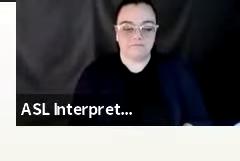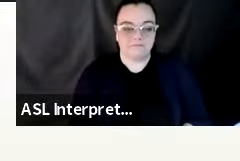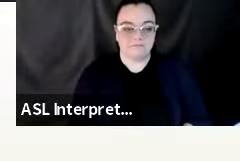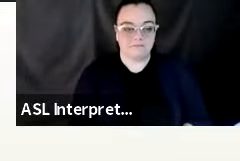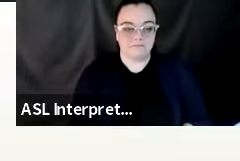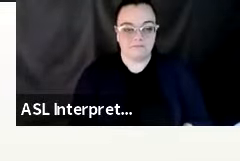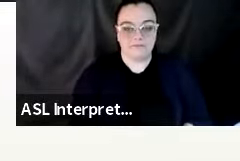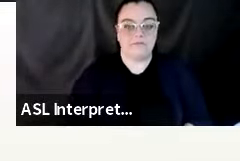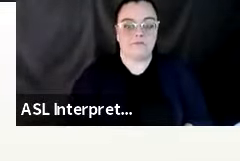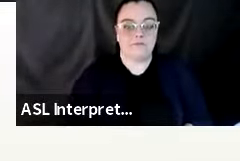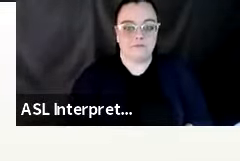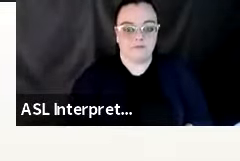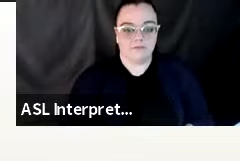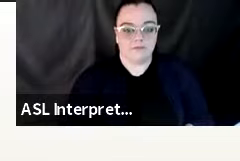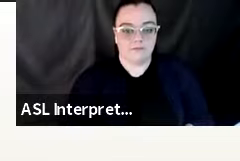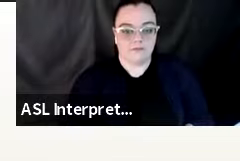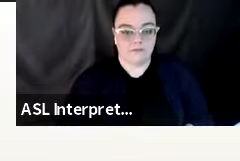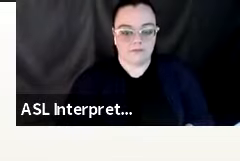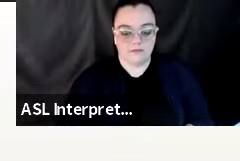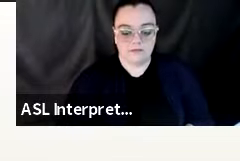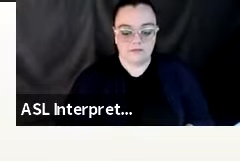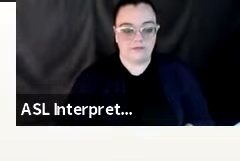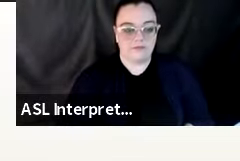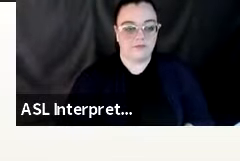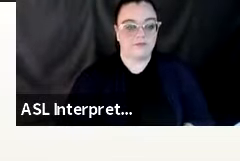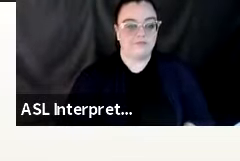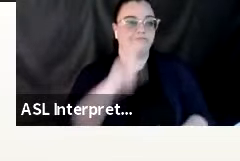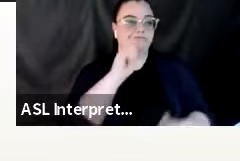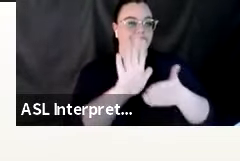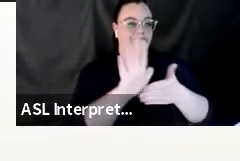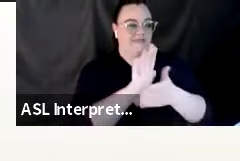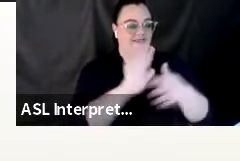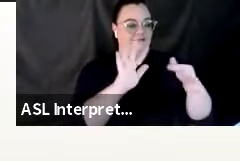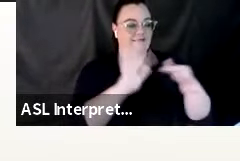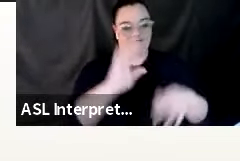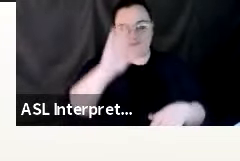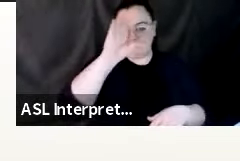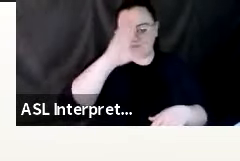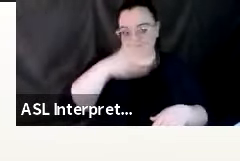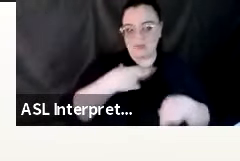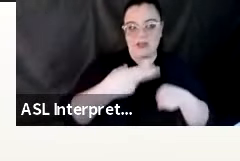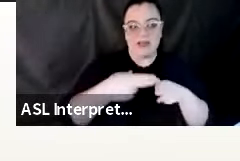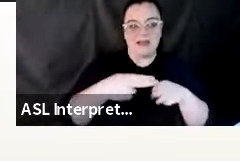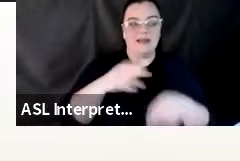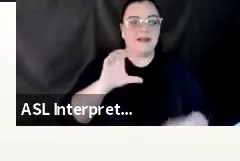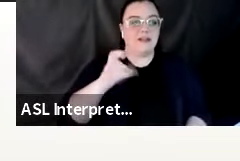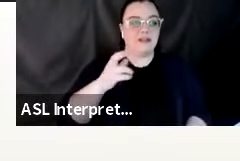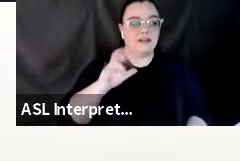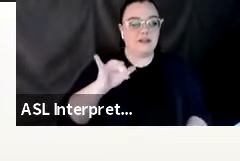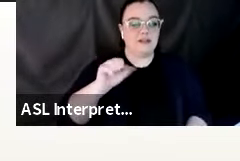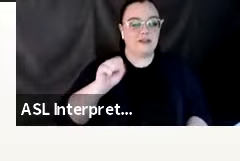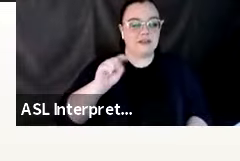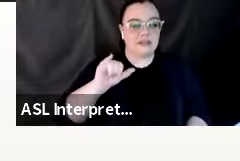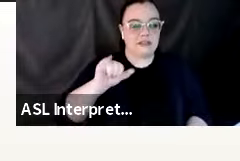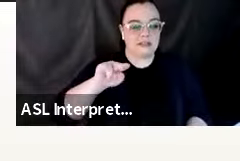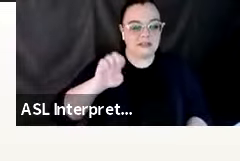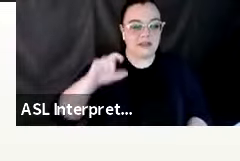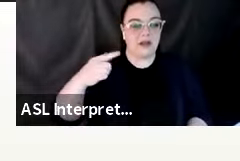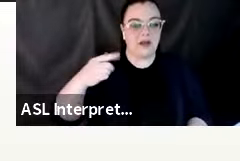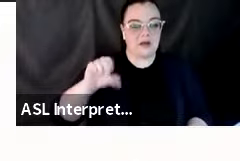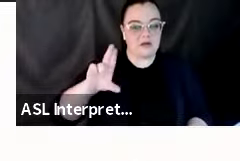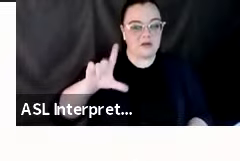Hi, my name is Christine Goulet. I'm the executive director for applied science science the Southern California Earthquake Center,